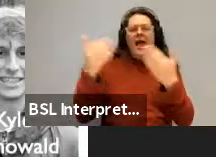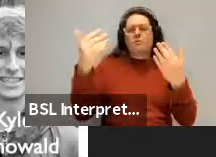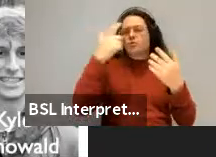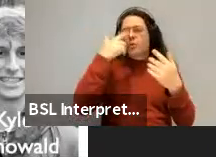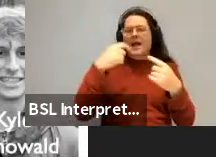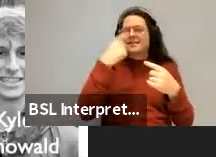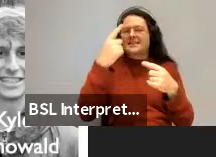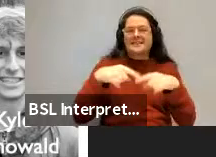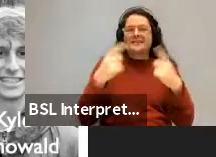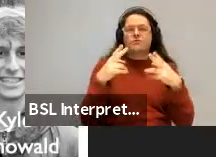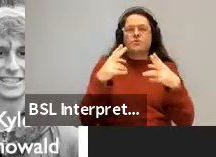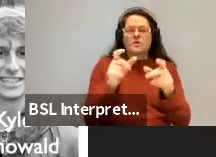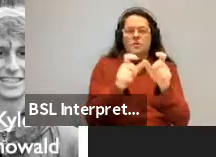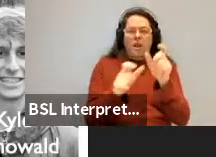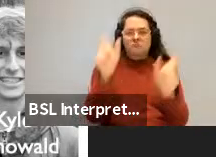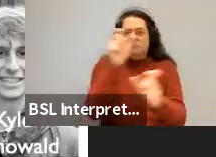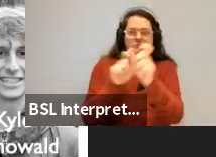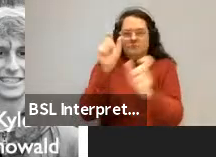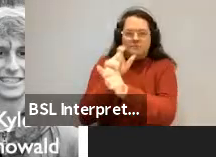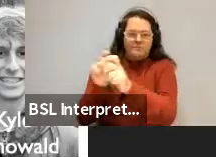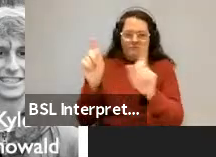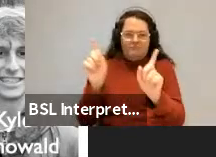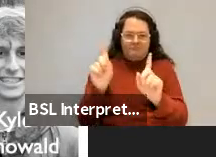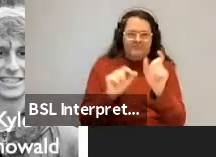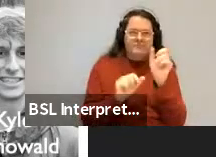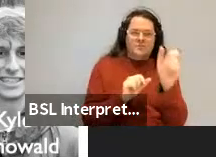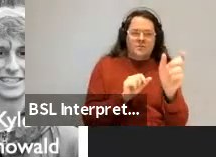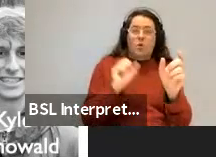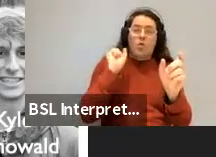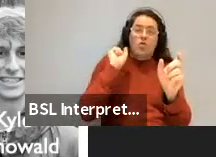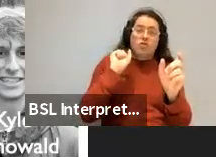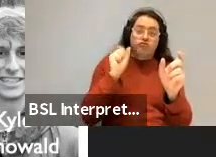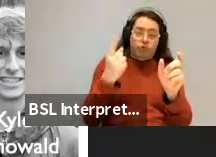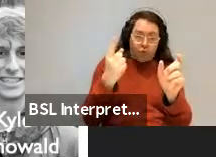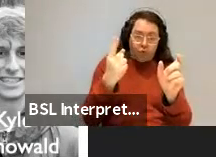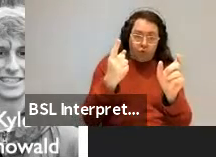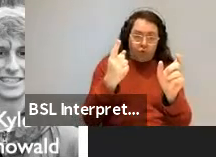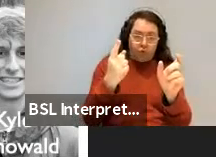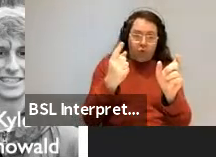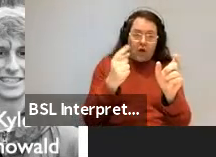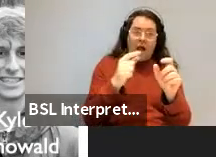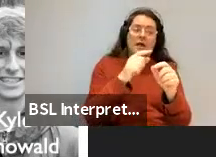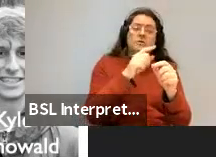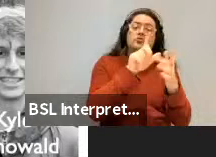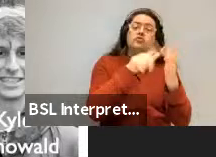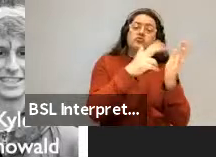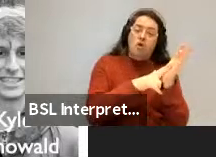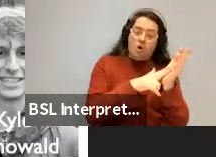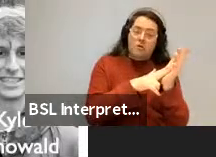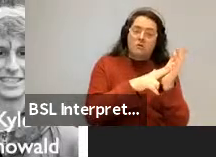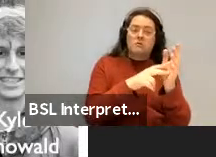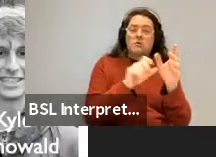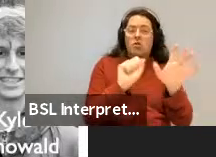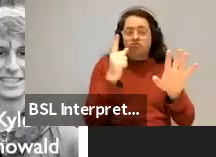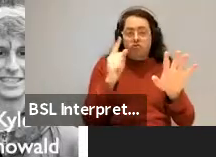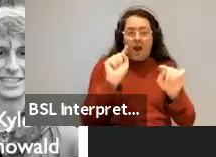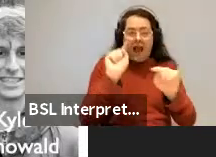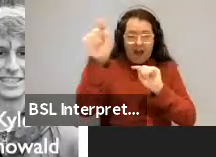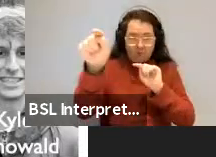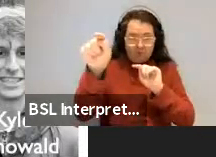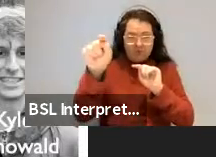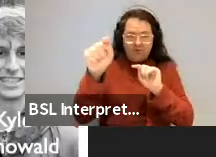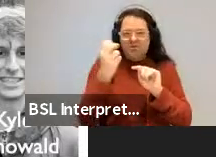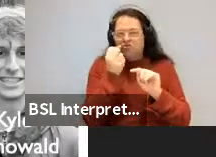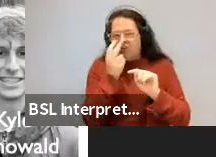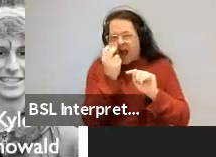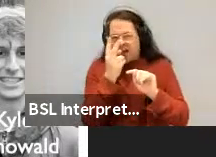the word order of these starting at the root. So we'll take through and its dependence, John, out, and trash, scramble those in some arbitrary order,